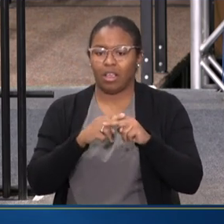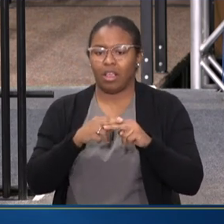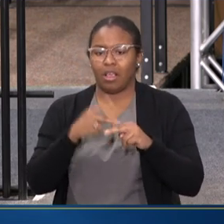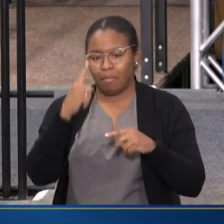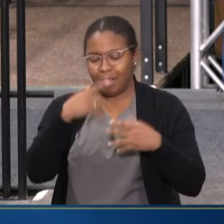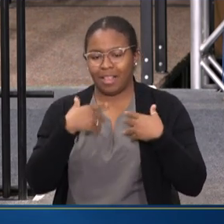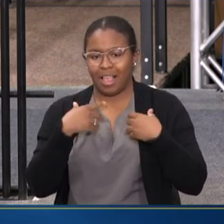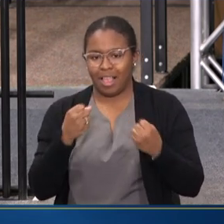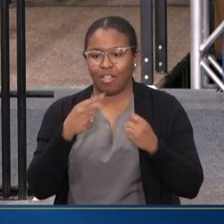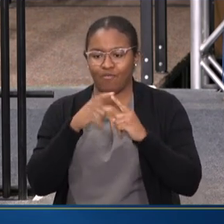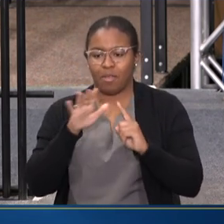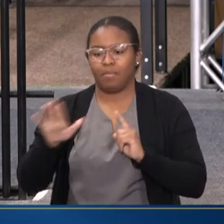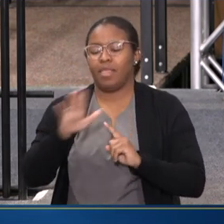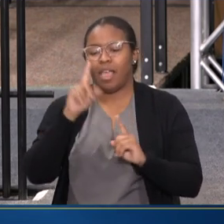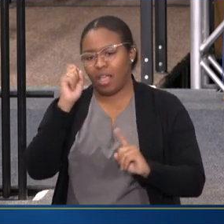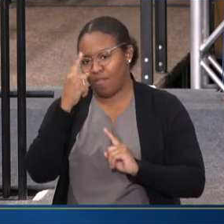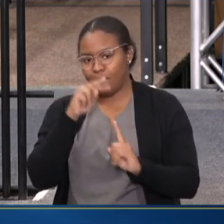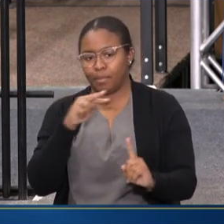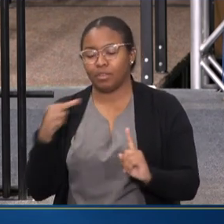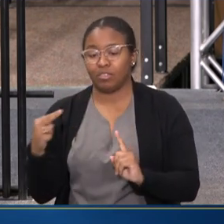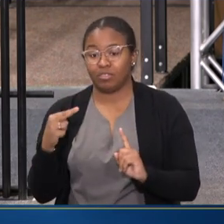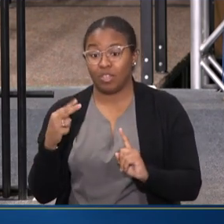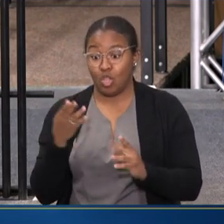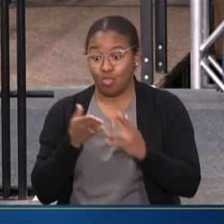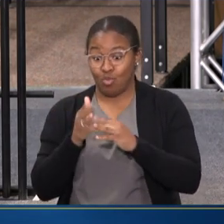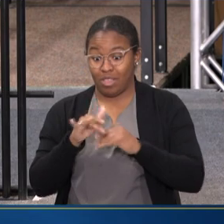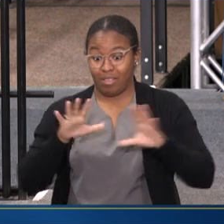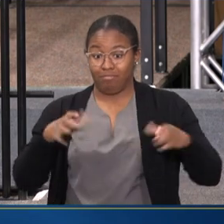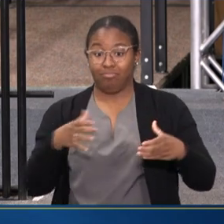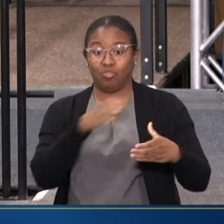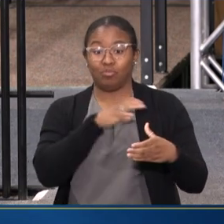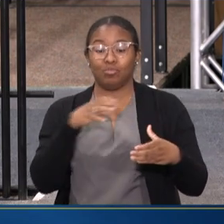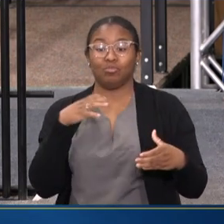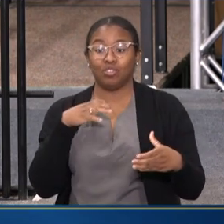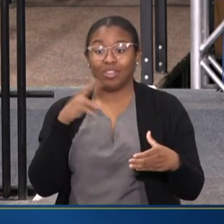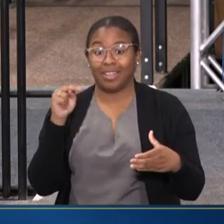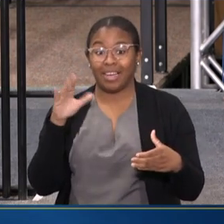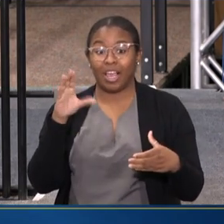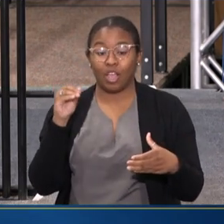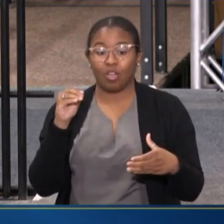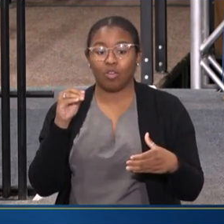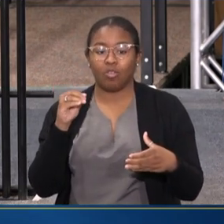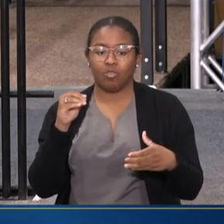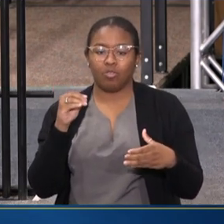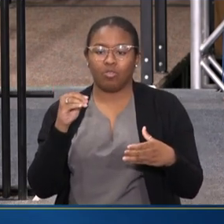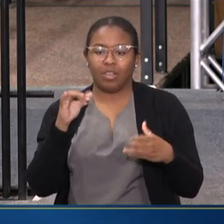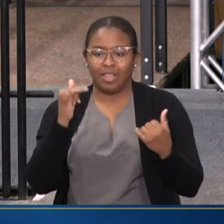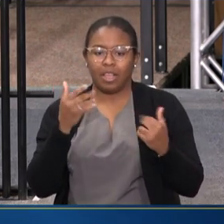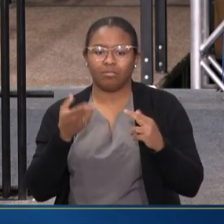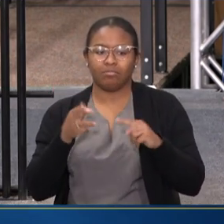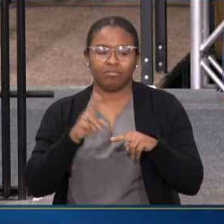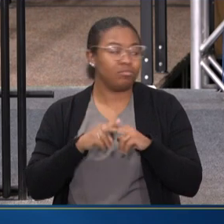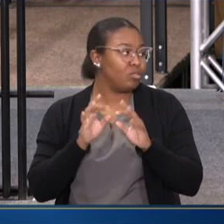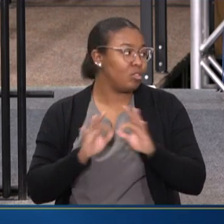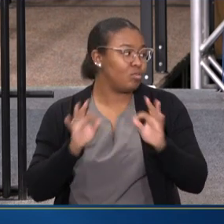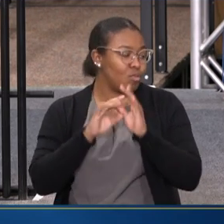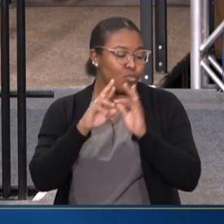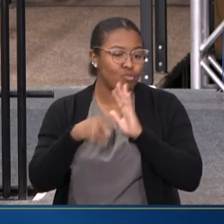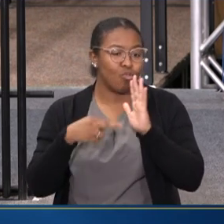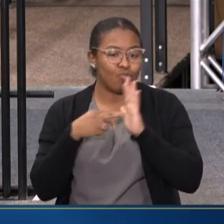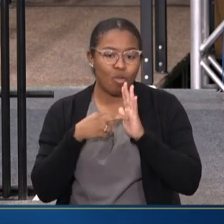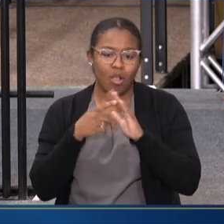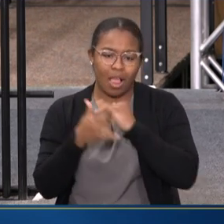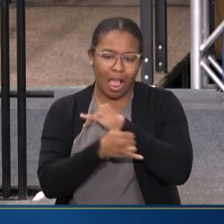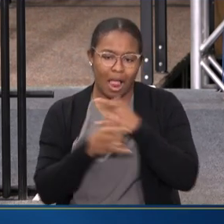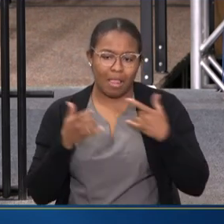government. Through this commission, NACO elevates the critical role that counties play in